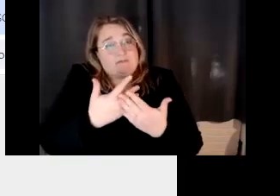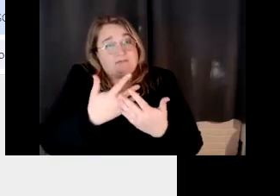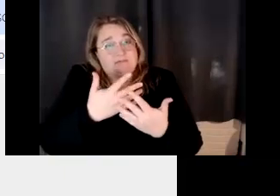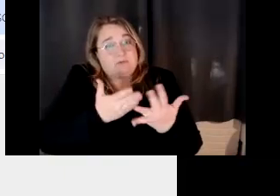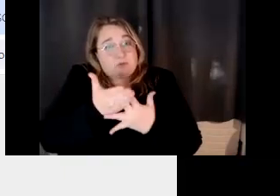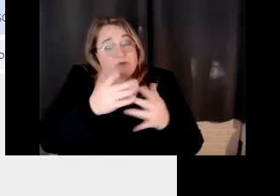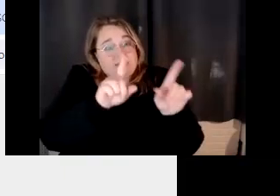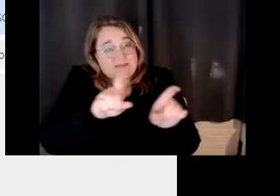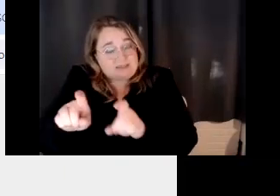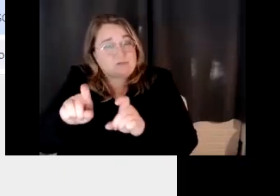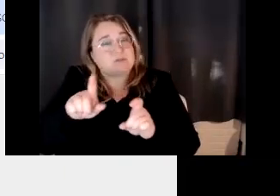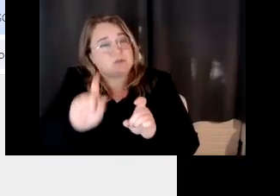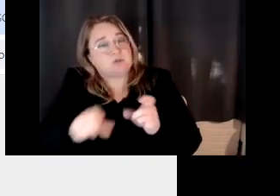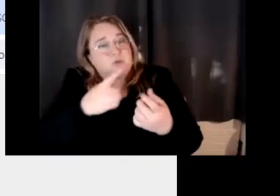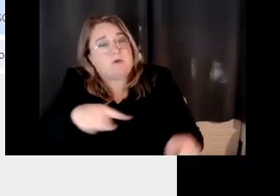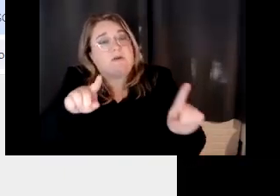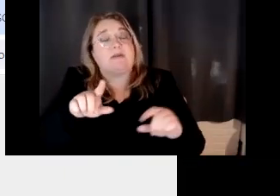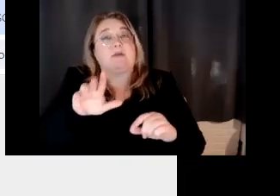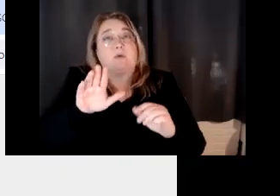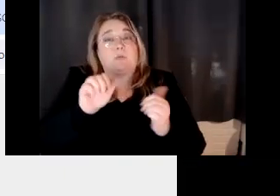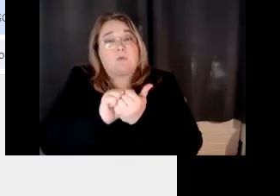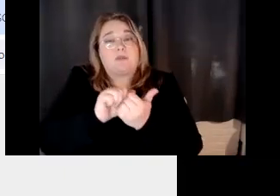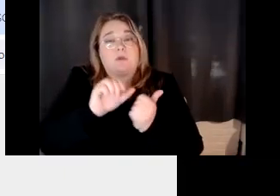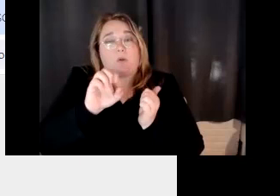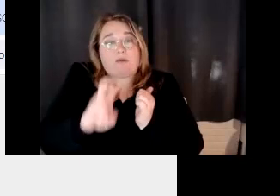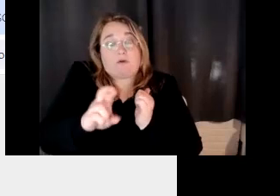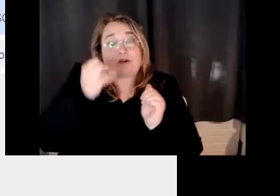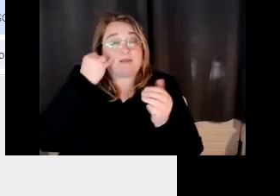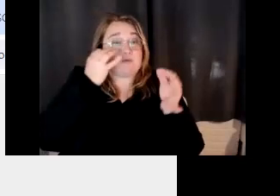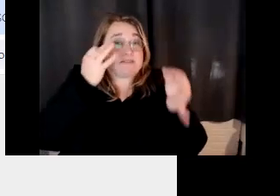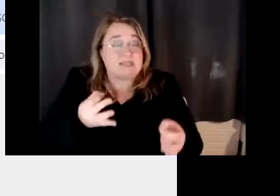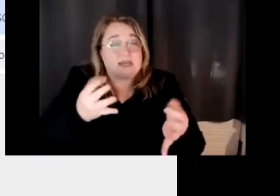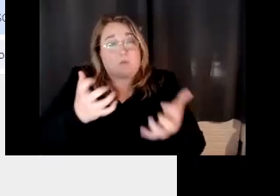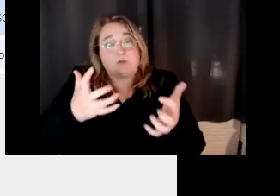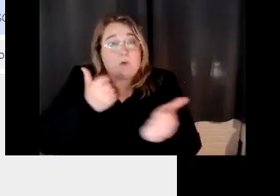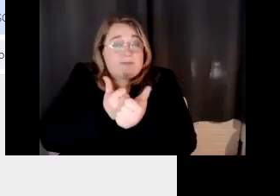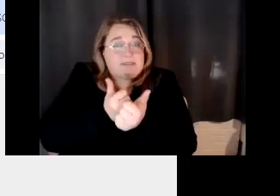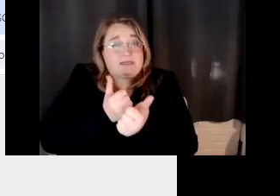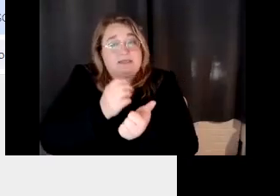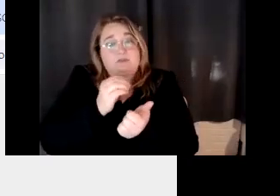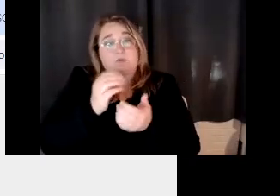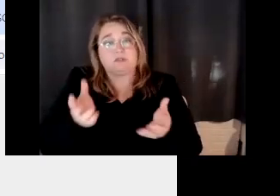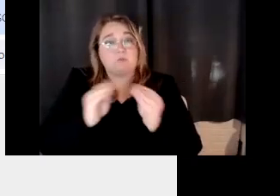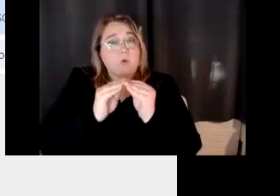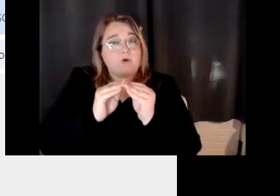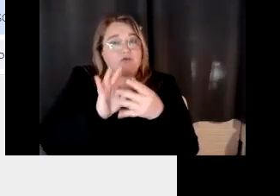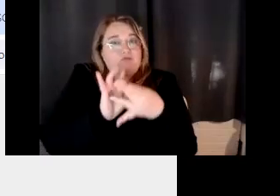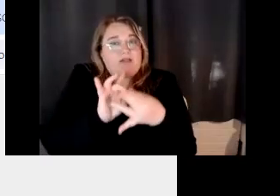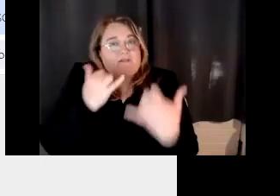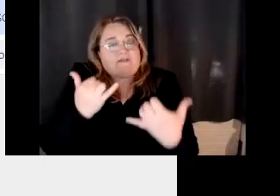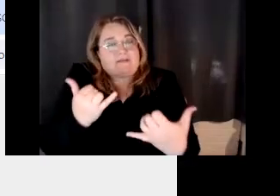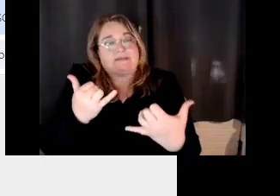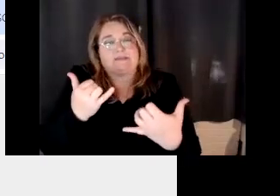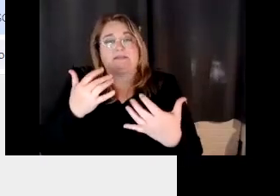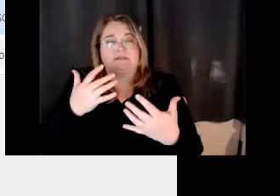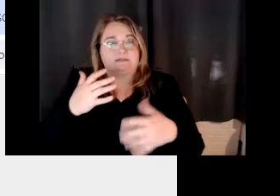you decide, I want to update this so that it's more relevant or more current, or it's more localized to things that, you know,